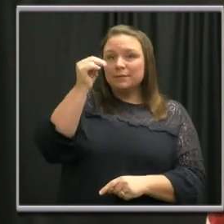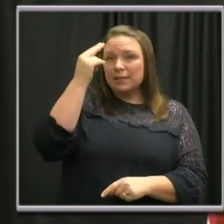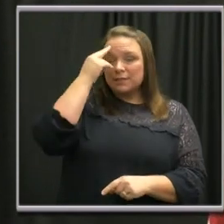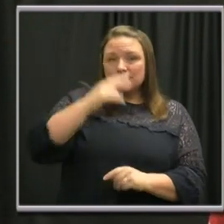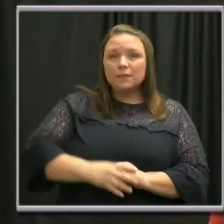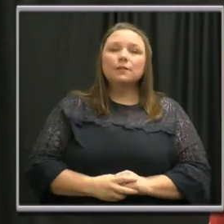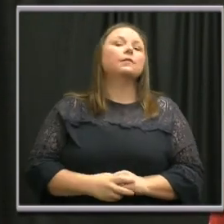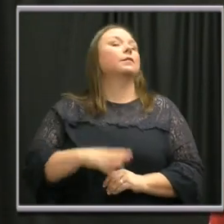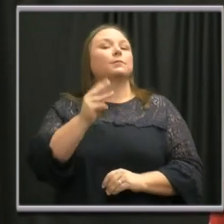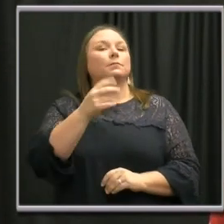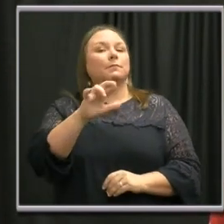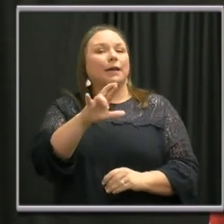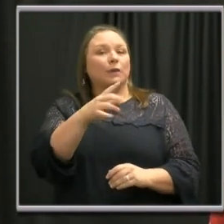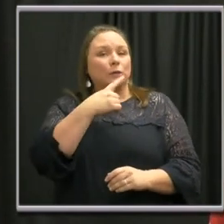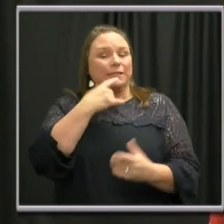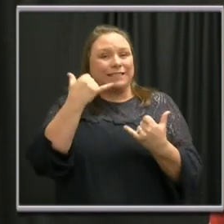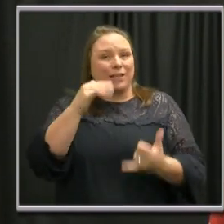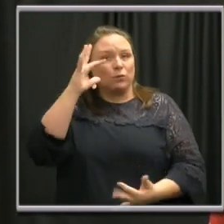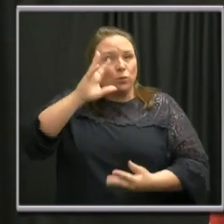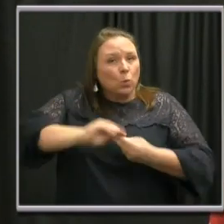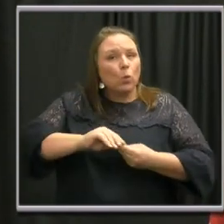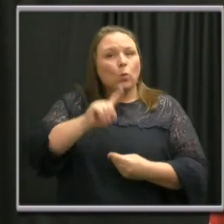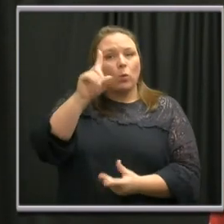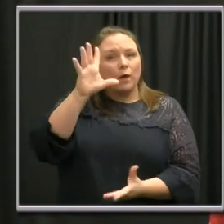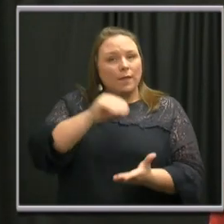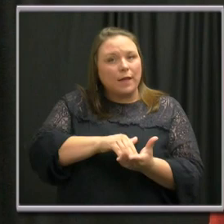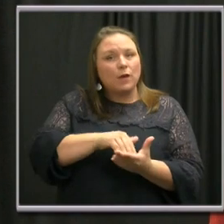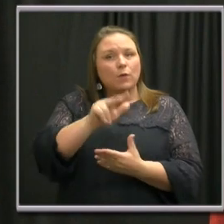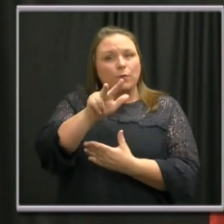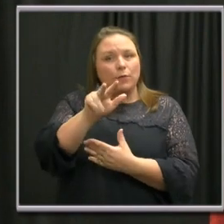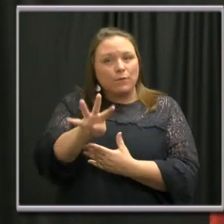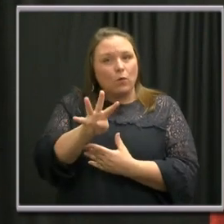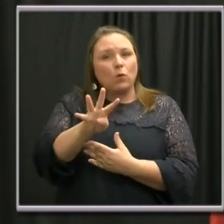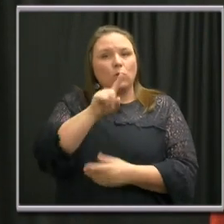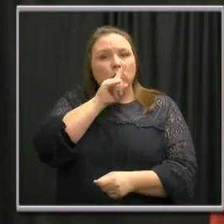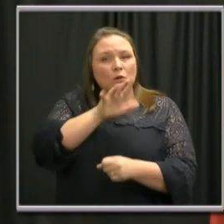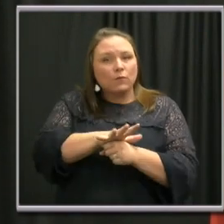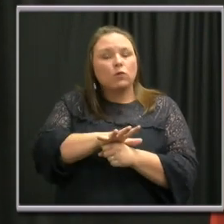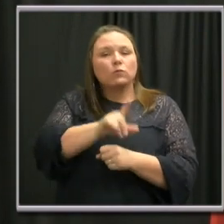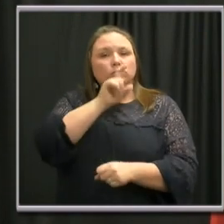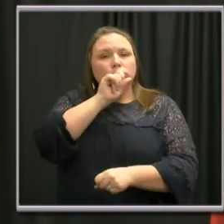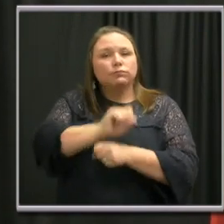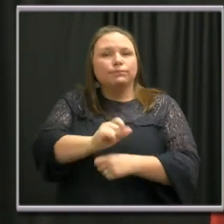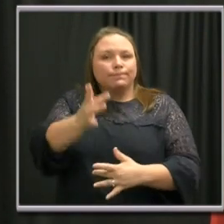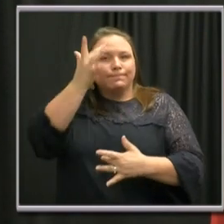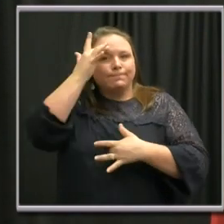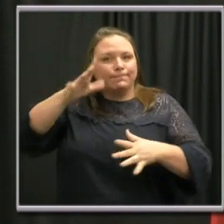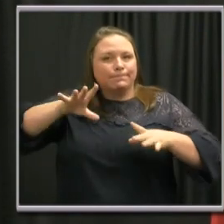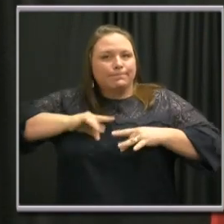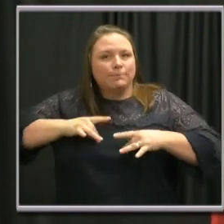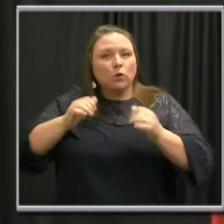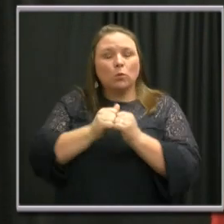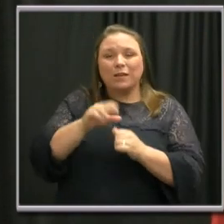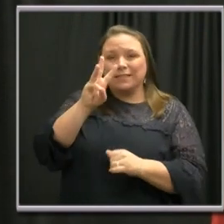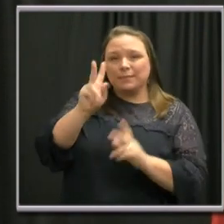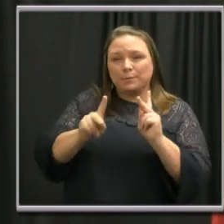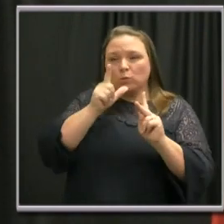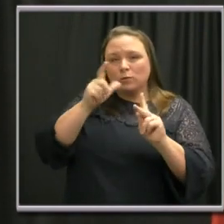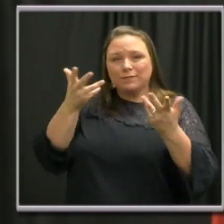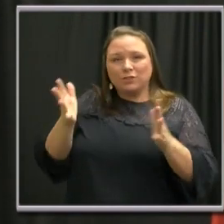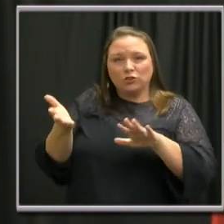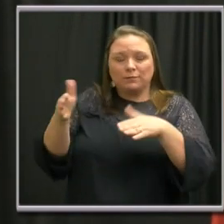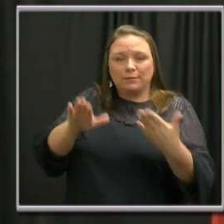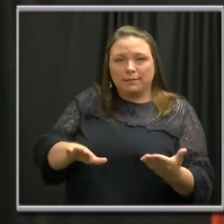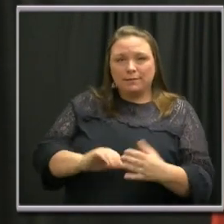As the mayor said, we now have a total of 1,034 confirmed cases with six fatalities here in Davidson